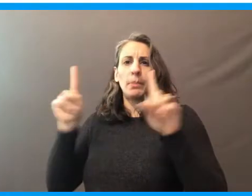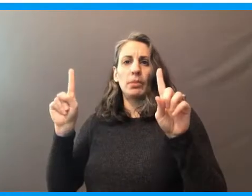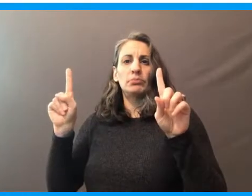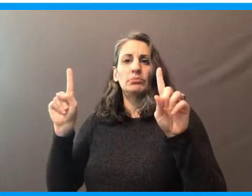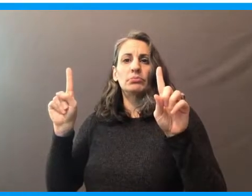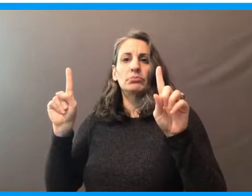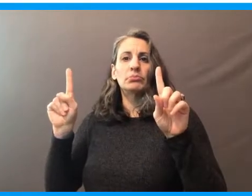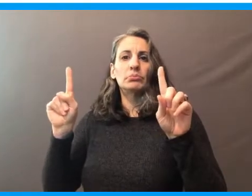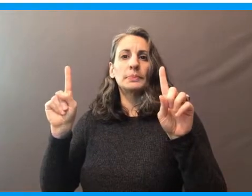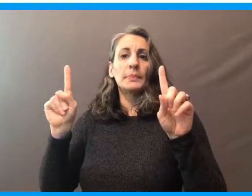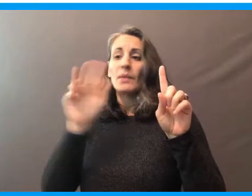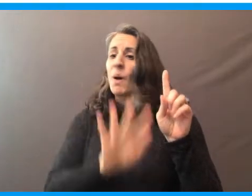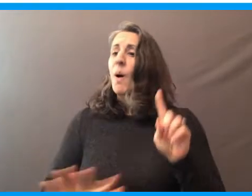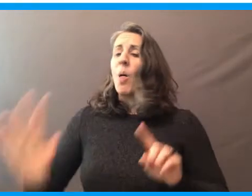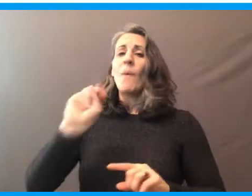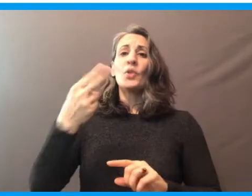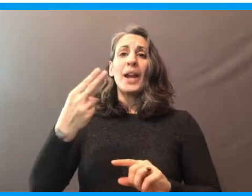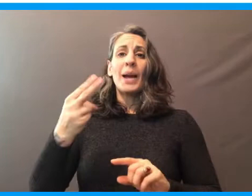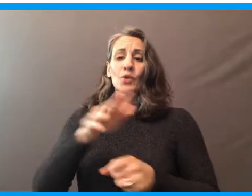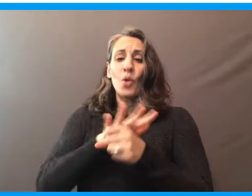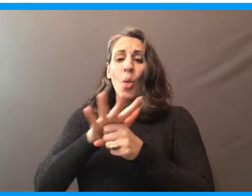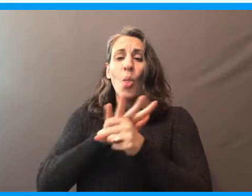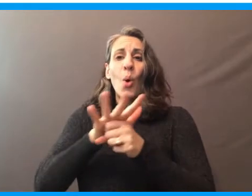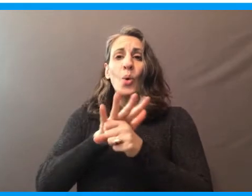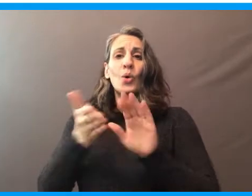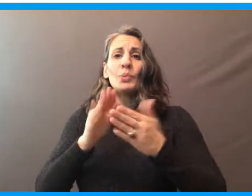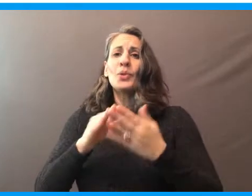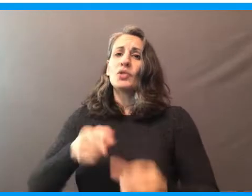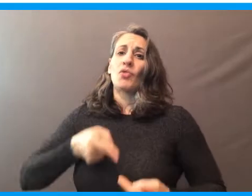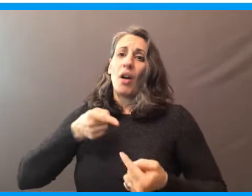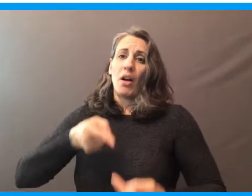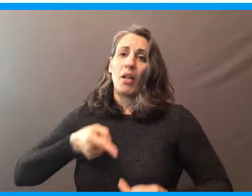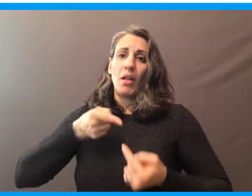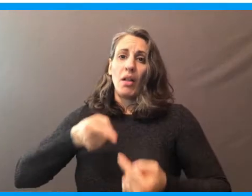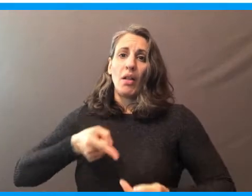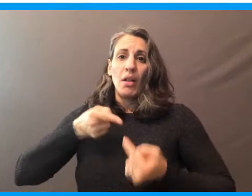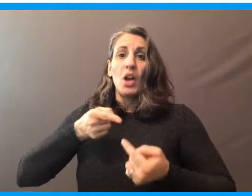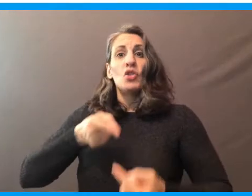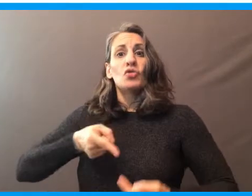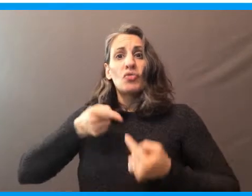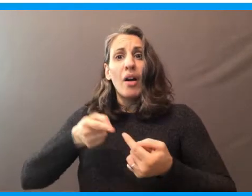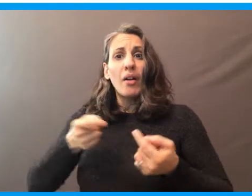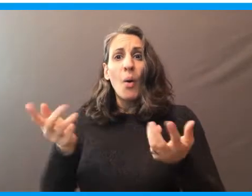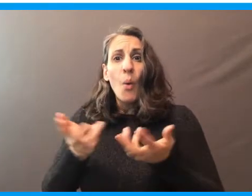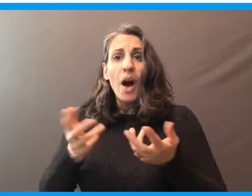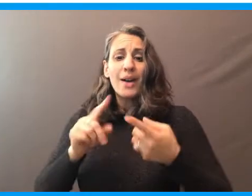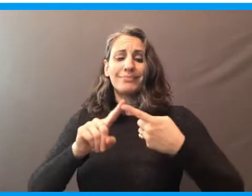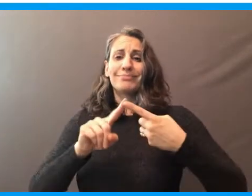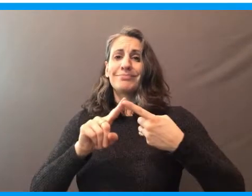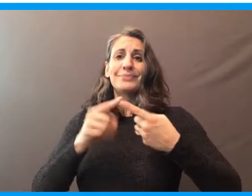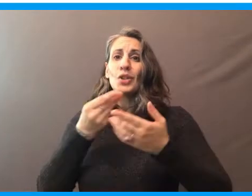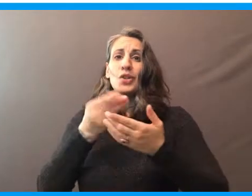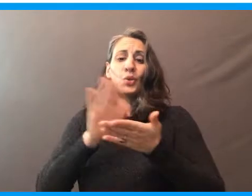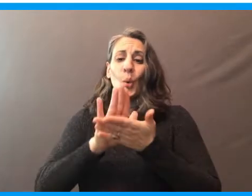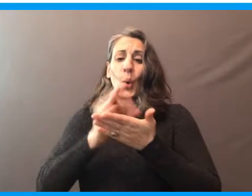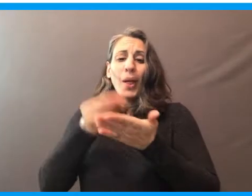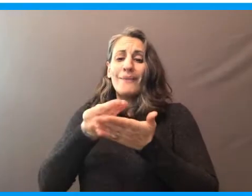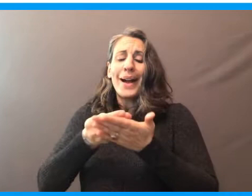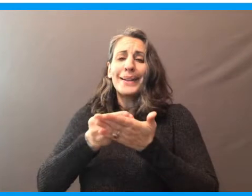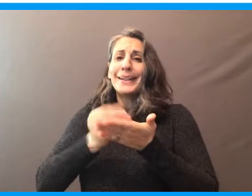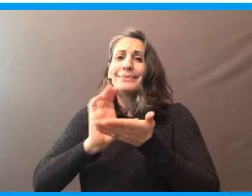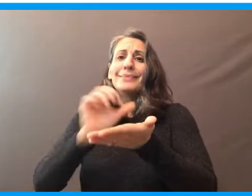All across New Hampshire, local communities are struggling. We are struggling with things like inadequate school funding,